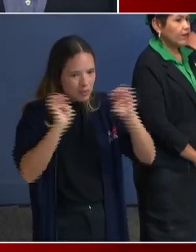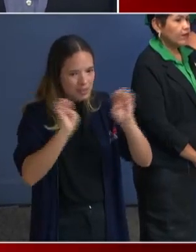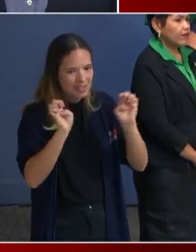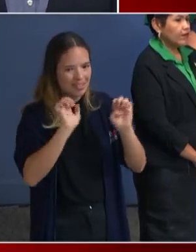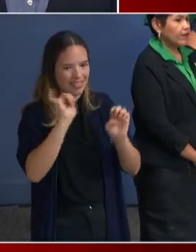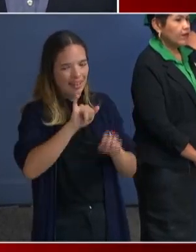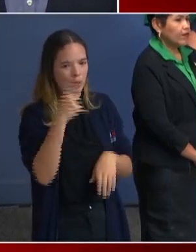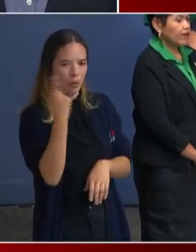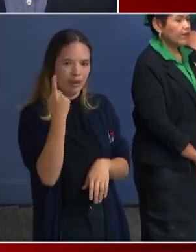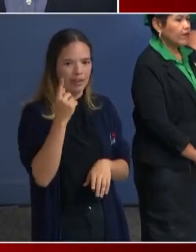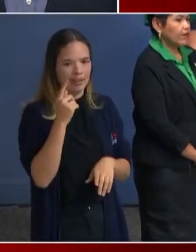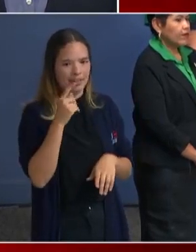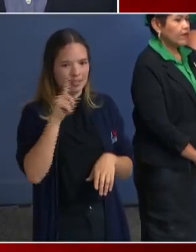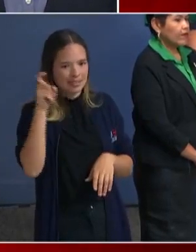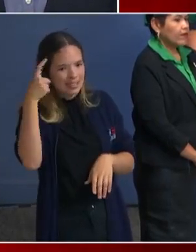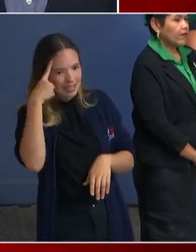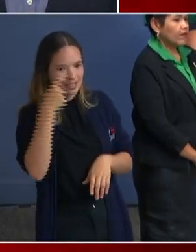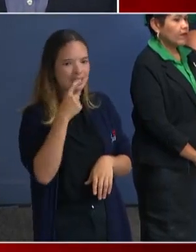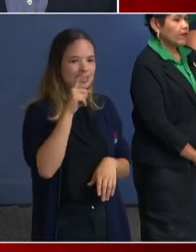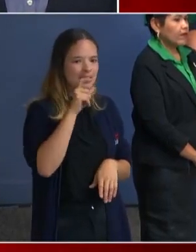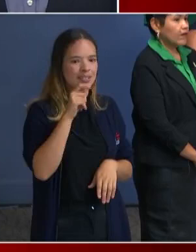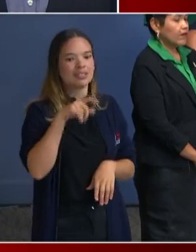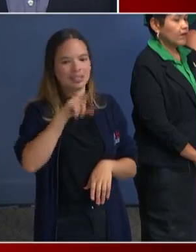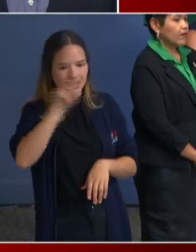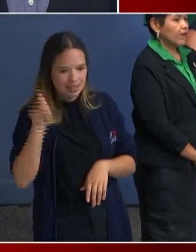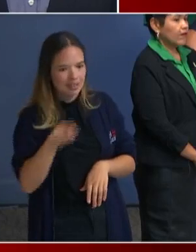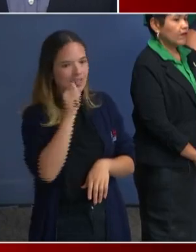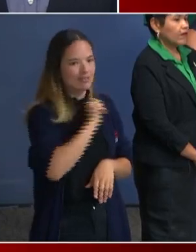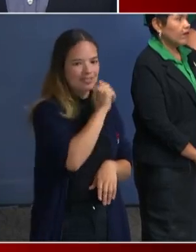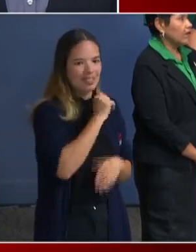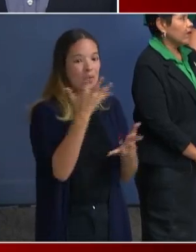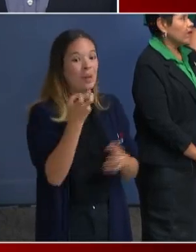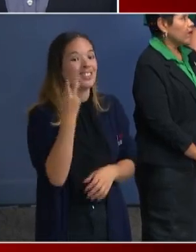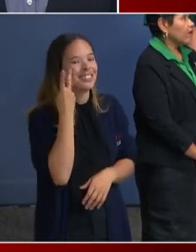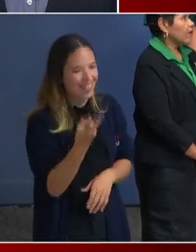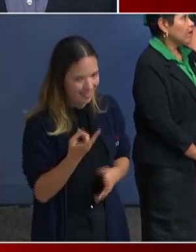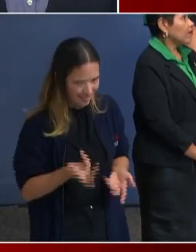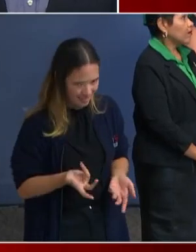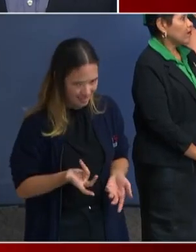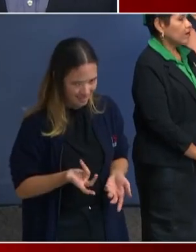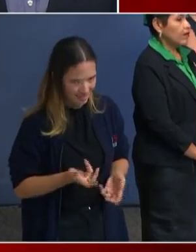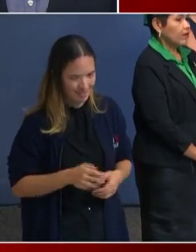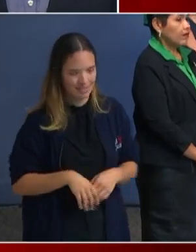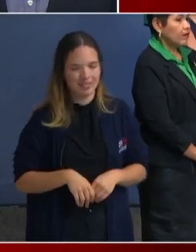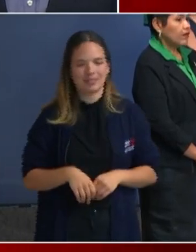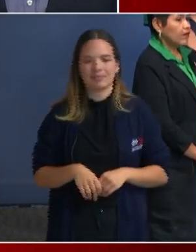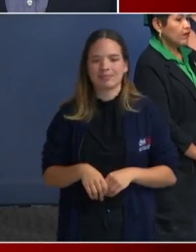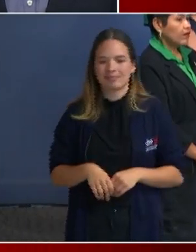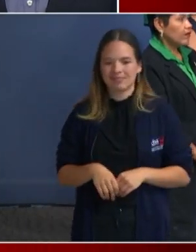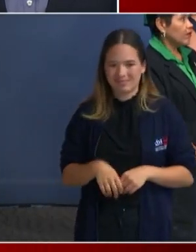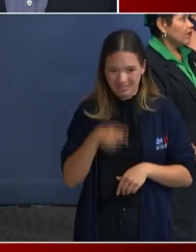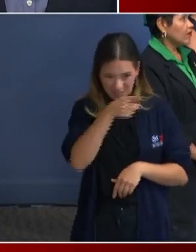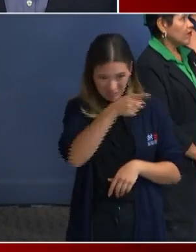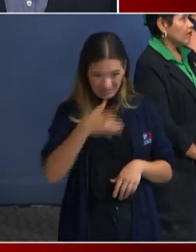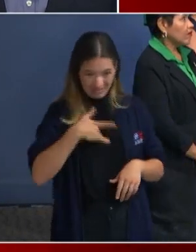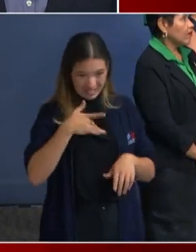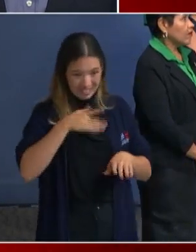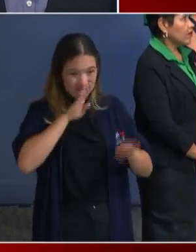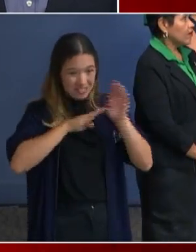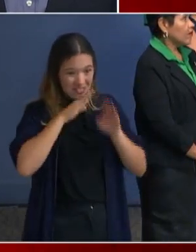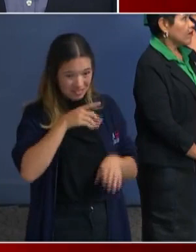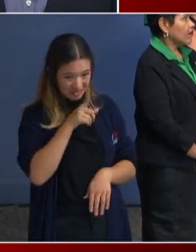Texas and Arizona want to see, uh, for that purposes. Do you feel that frustration? Do you feel boxed in?